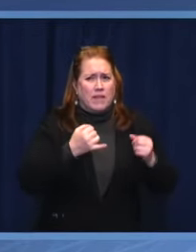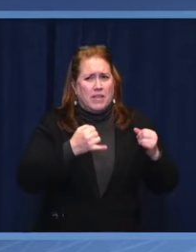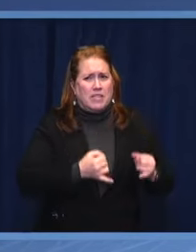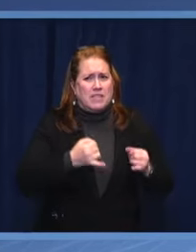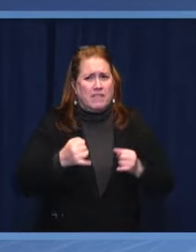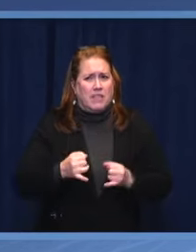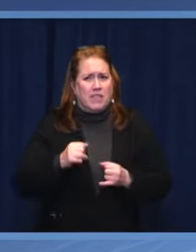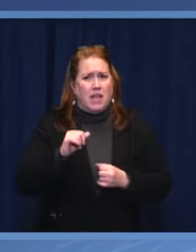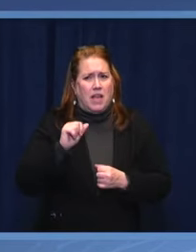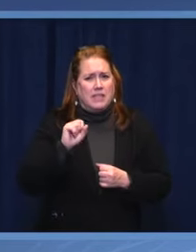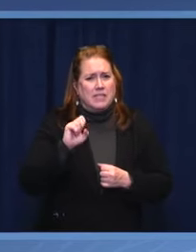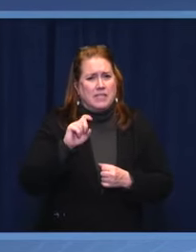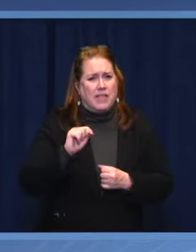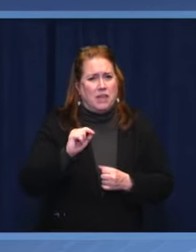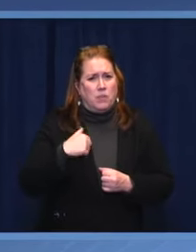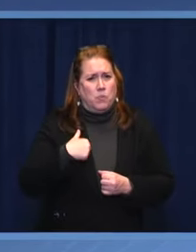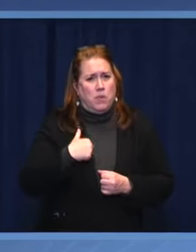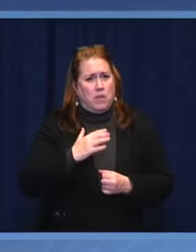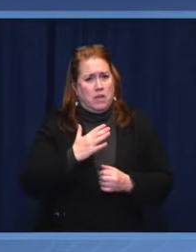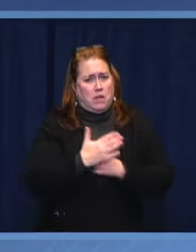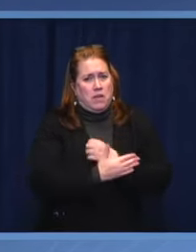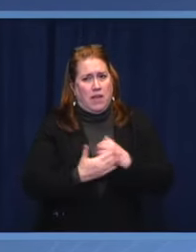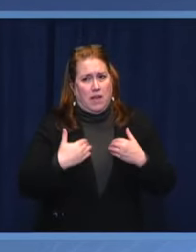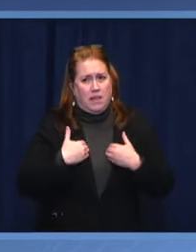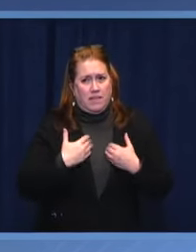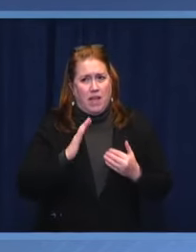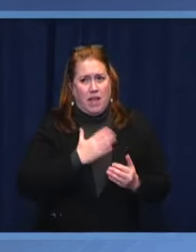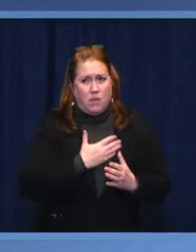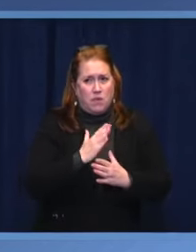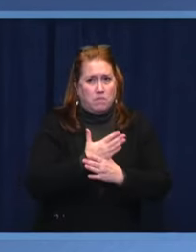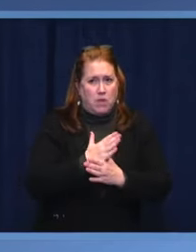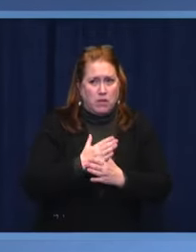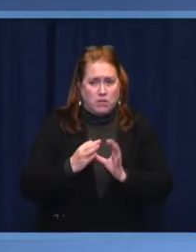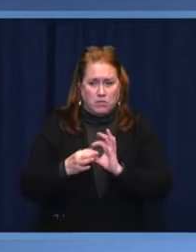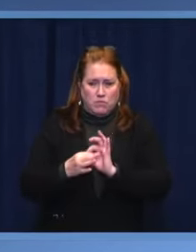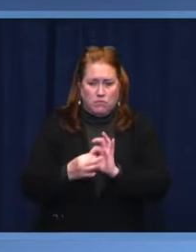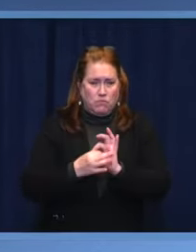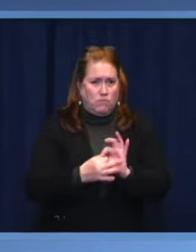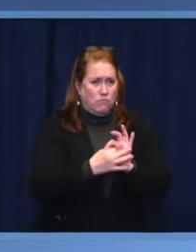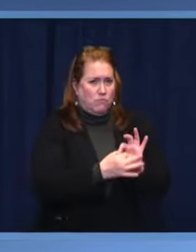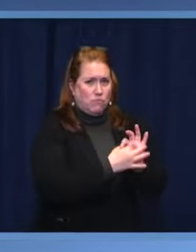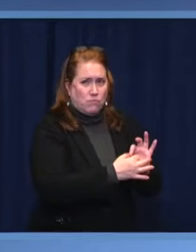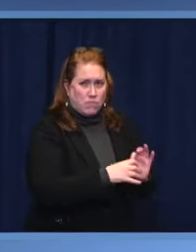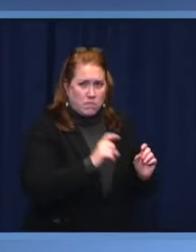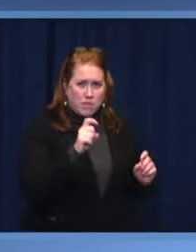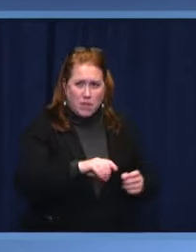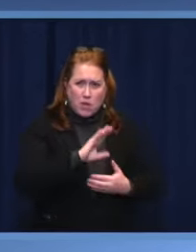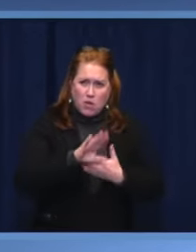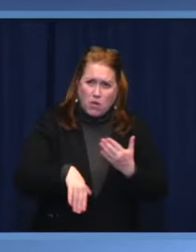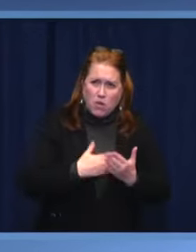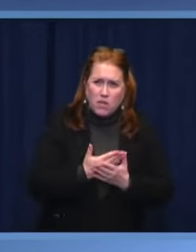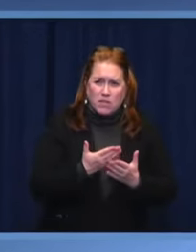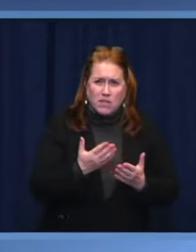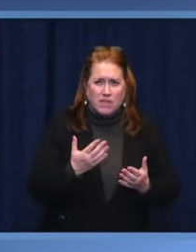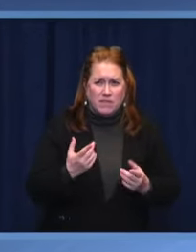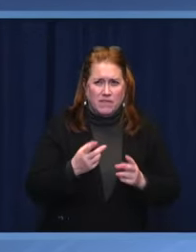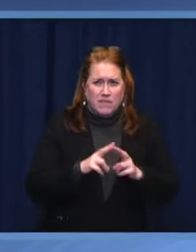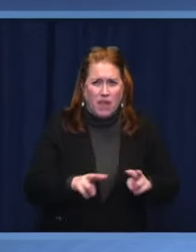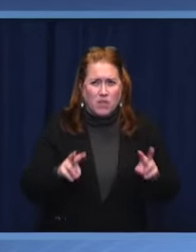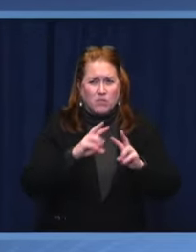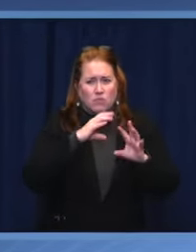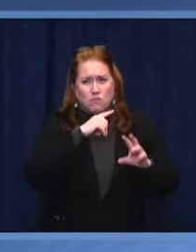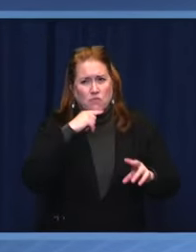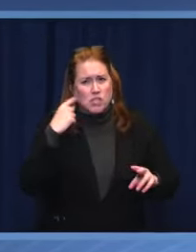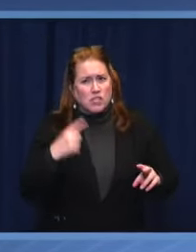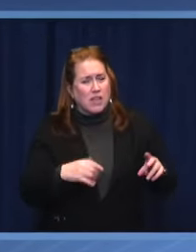aggressor state and individual related parties, but all assets of Russia and Russian